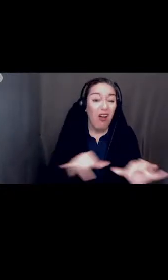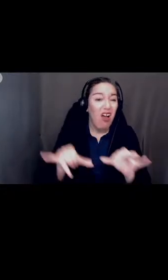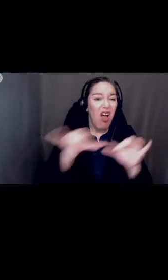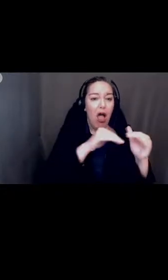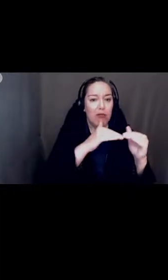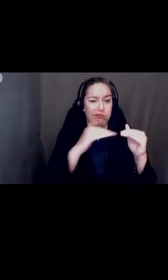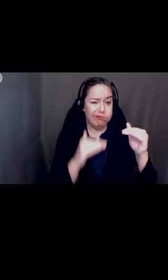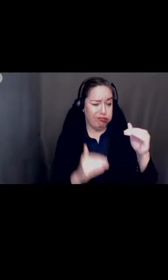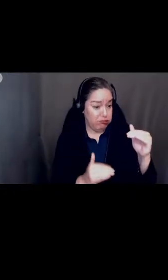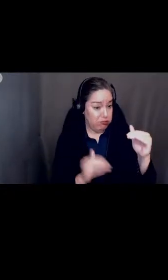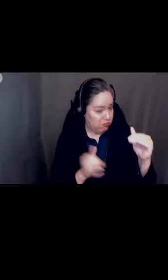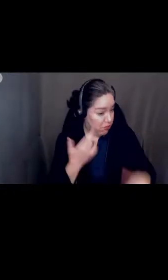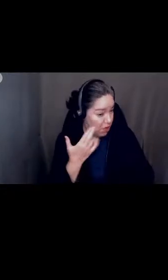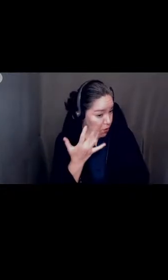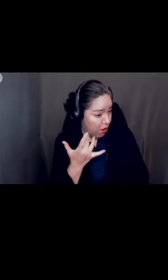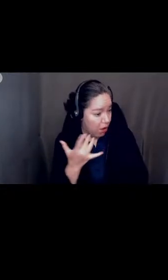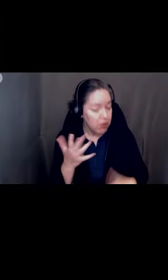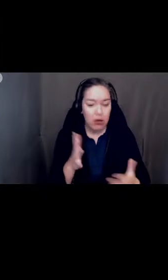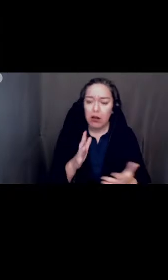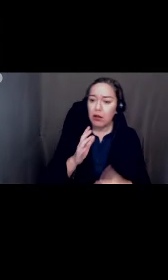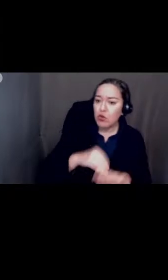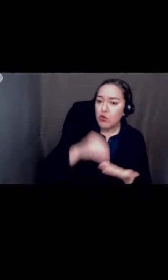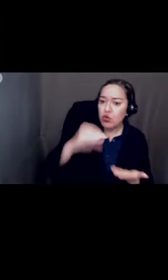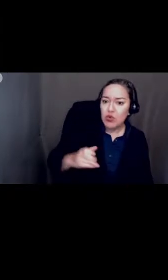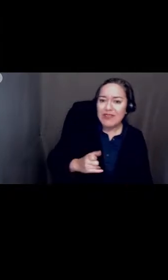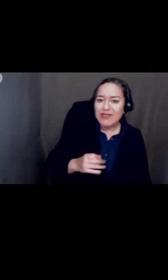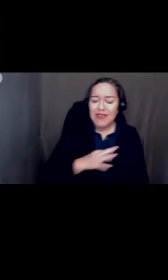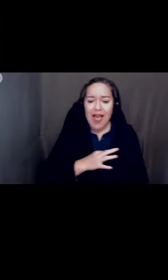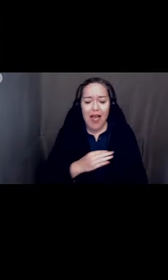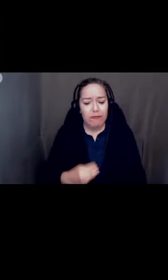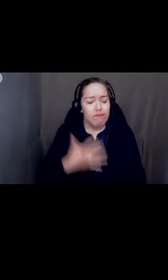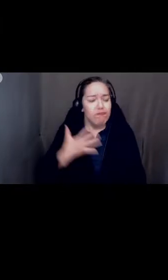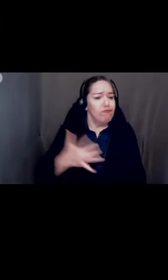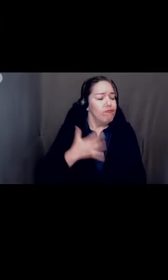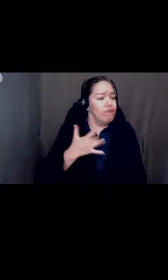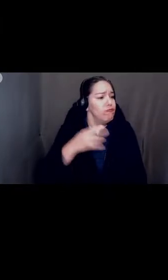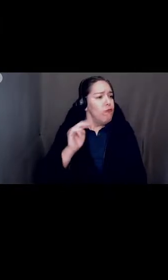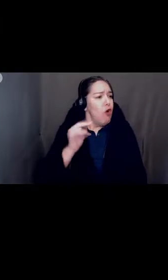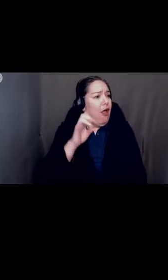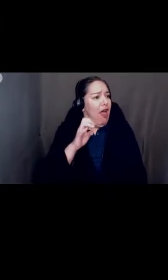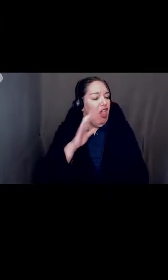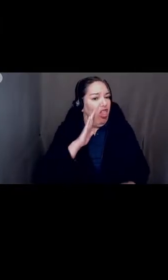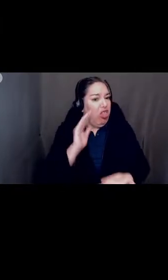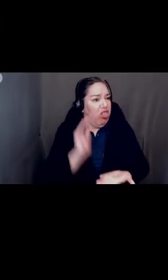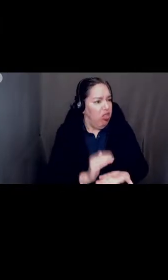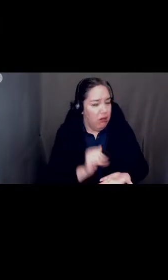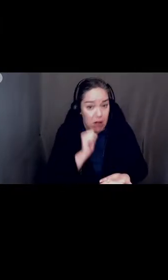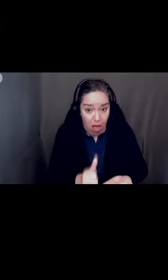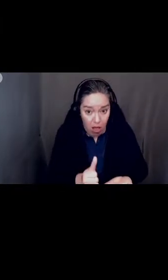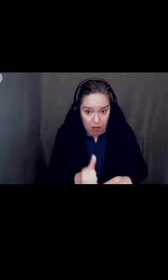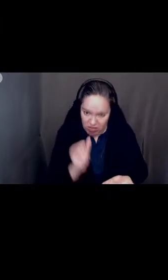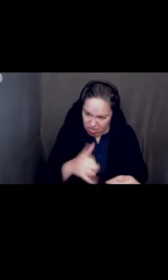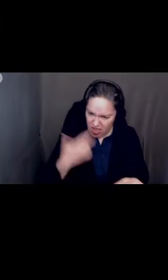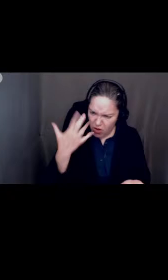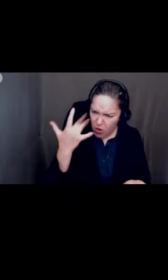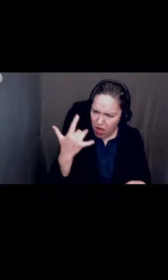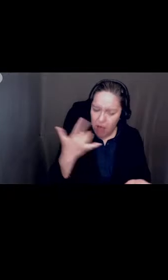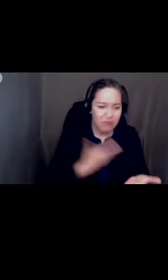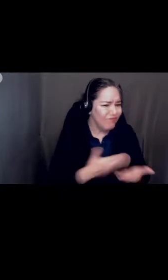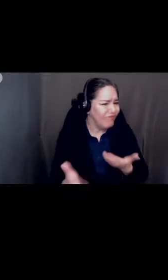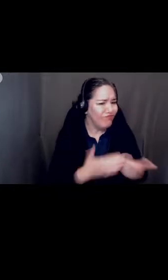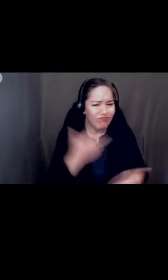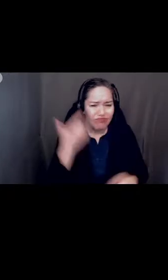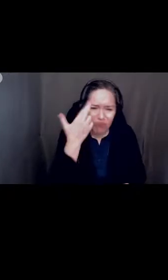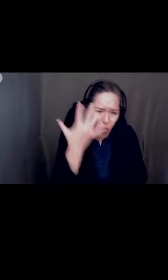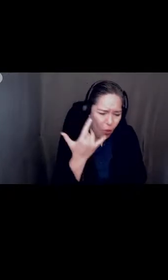the positive morale of students and staff is not there whatever the reason may be i believe a main priority right now should be focused on the seniors that